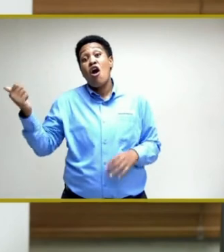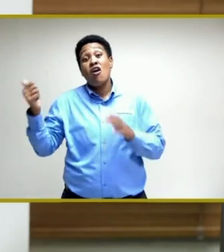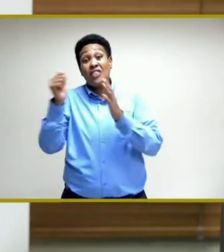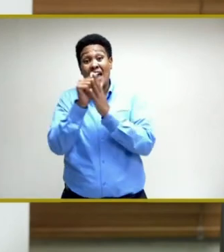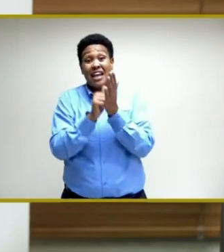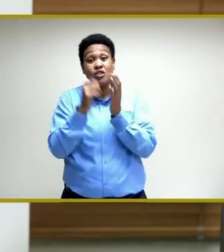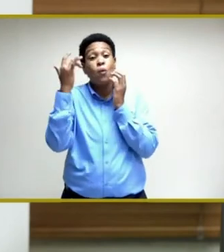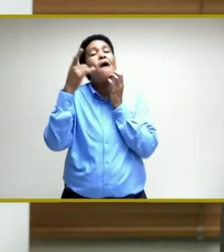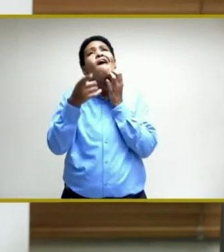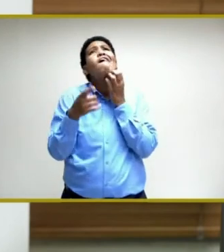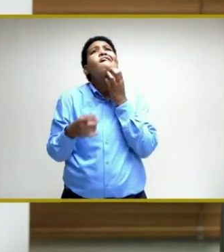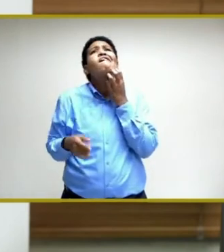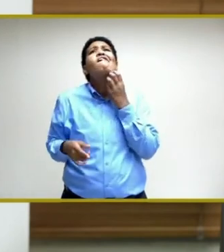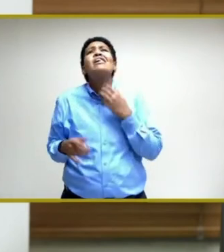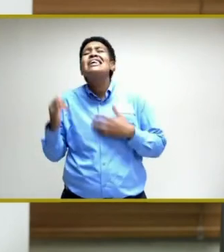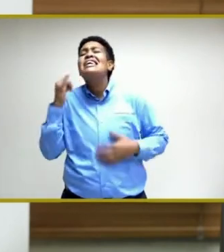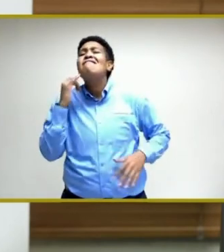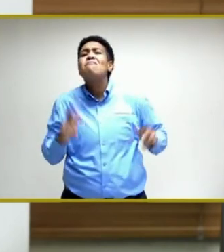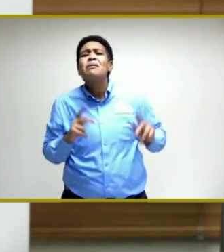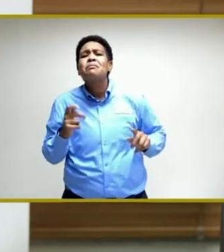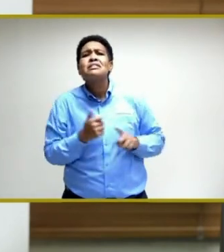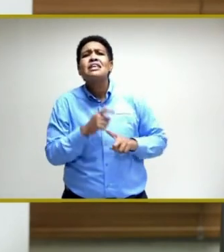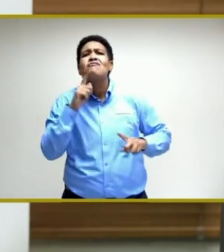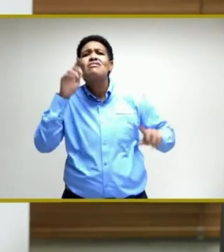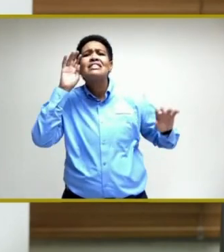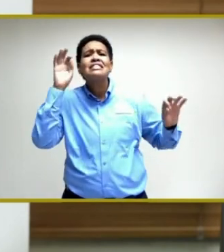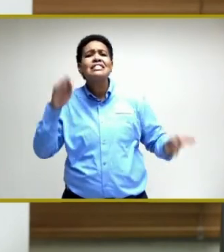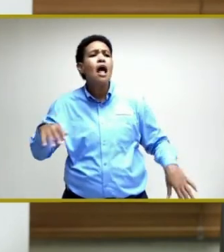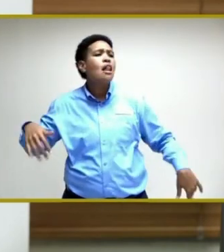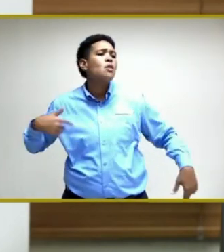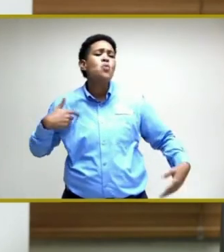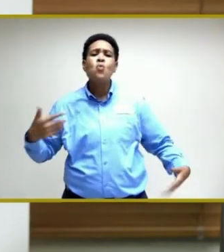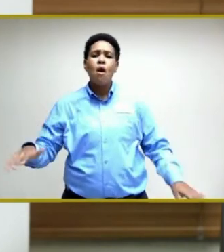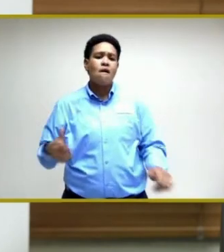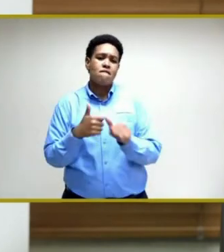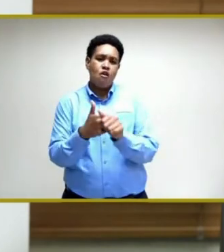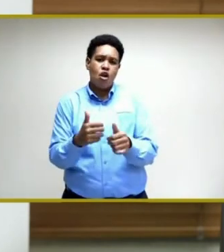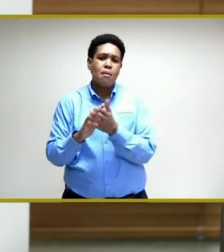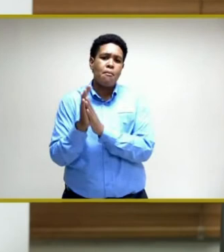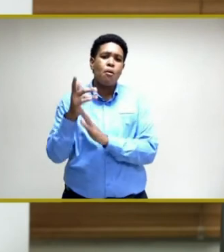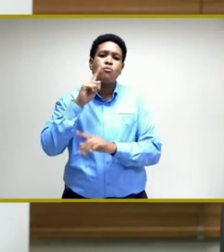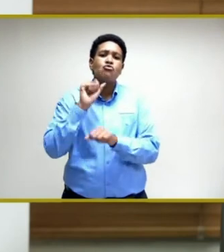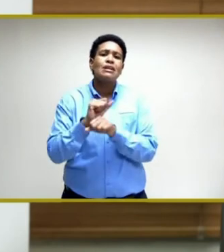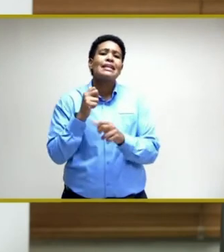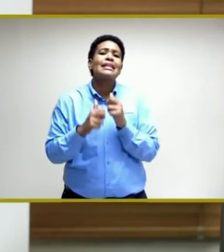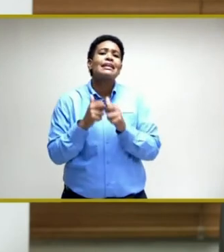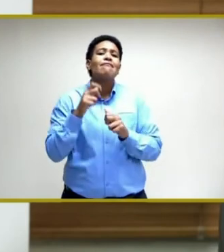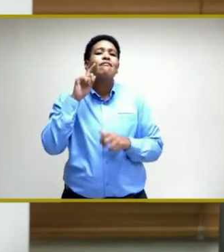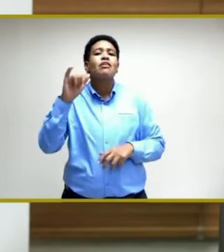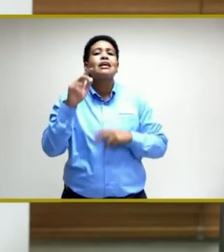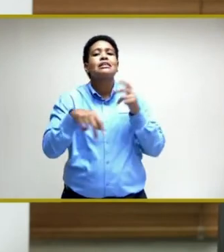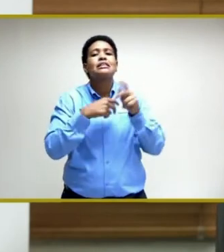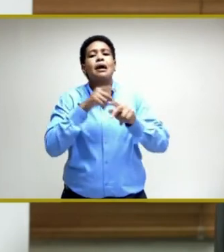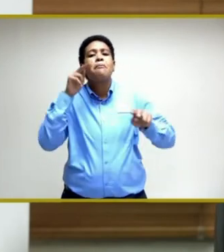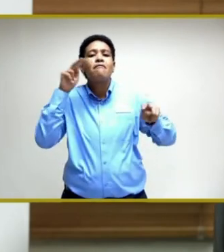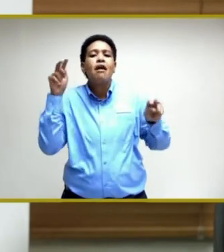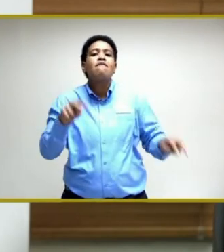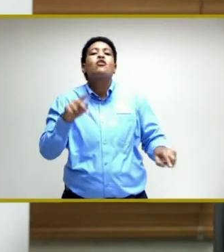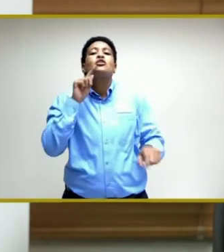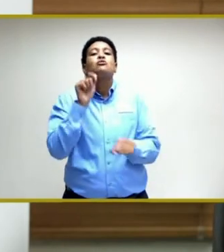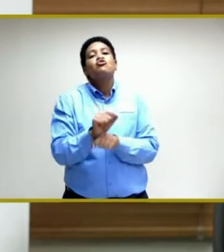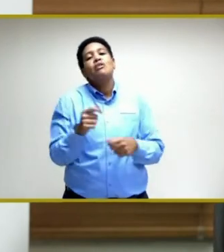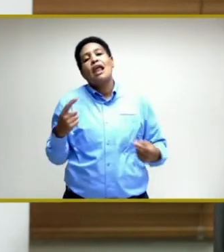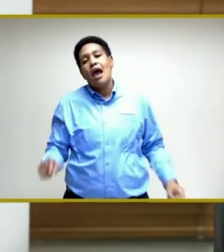because if persons decide not to follow, it becomes very difficult for that kind of enforcement to take place.